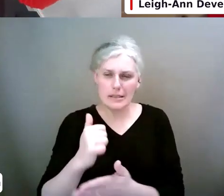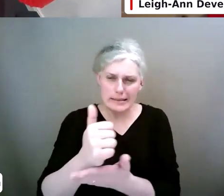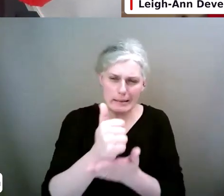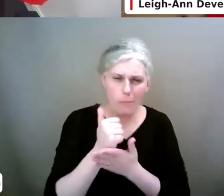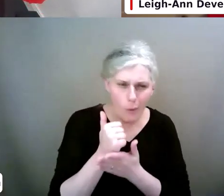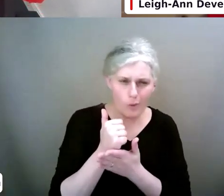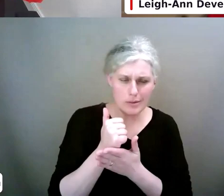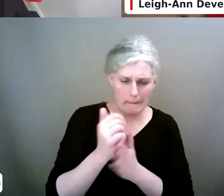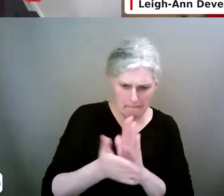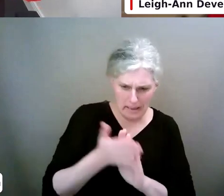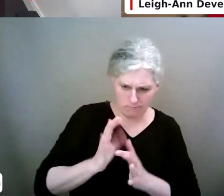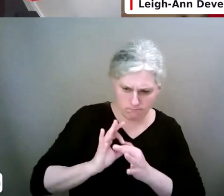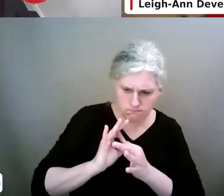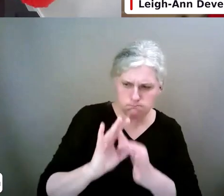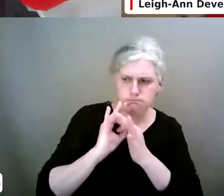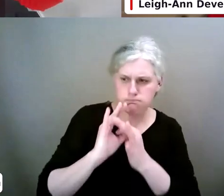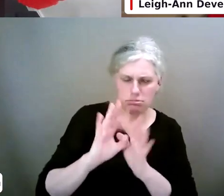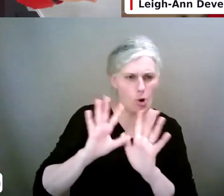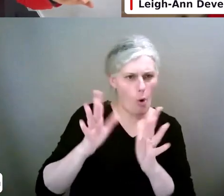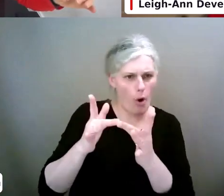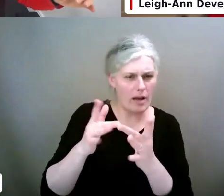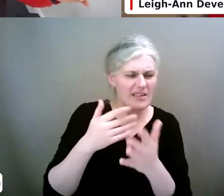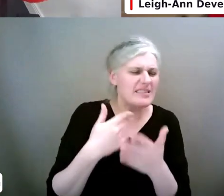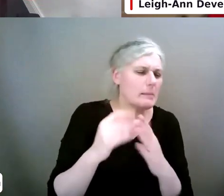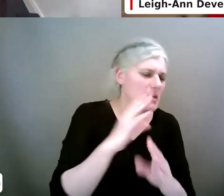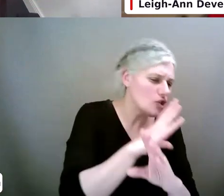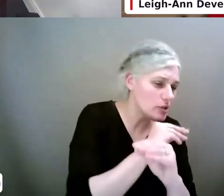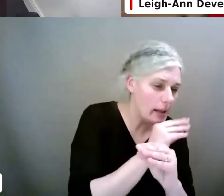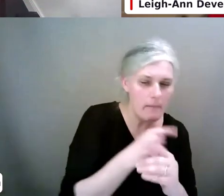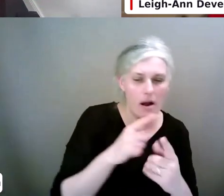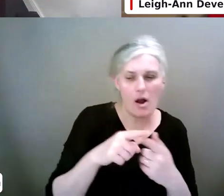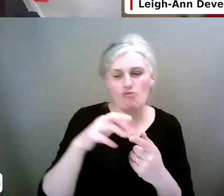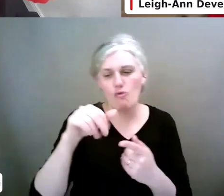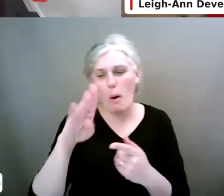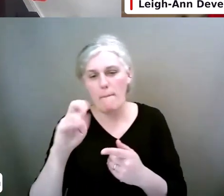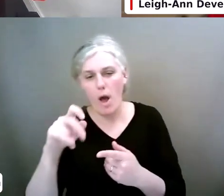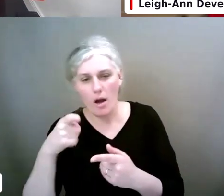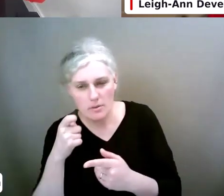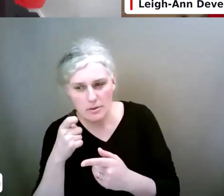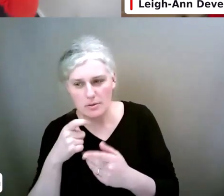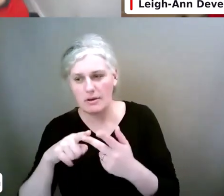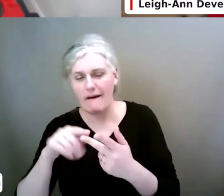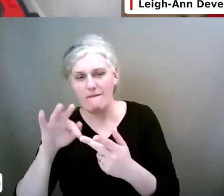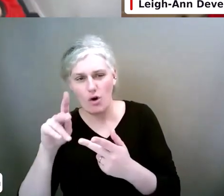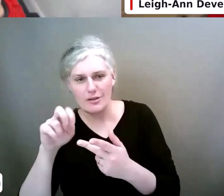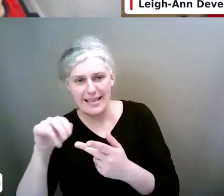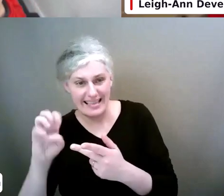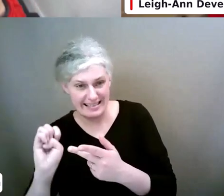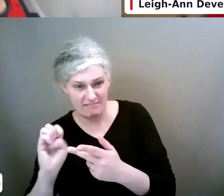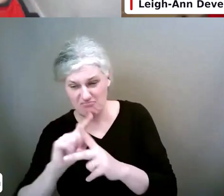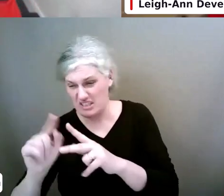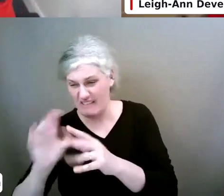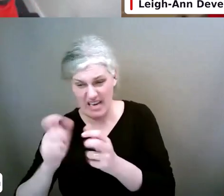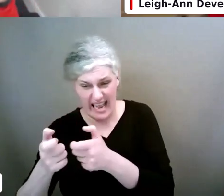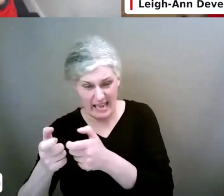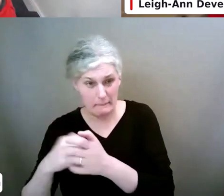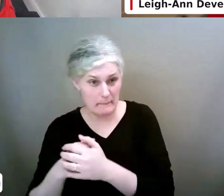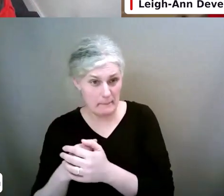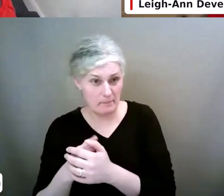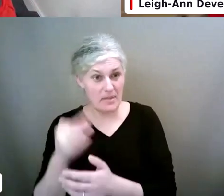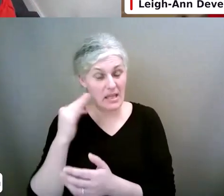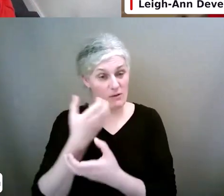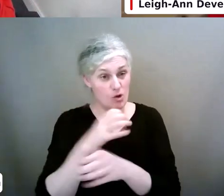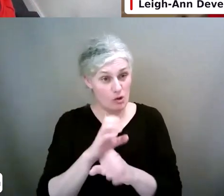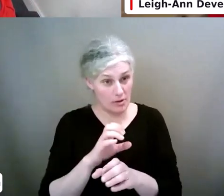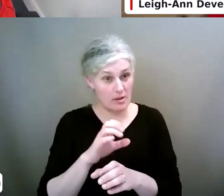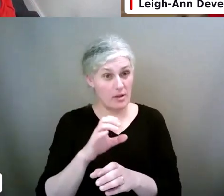build relationships online. Whether it's Snapchat, Roblox, Fortnite. Now, Grand Theft Auto. If your child is